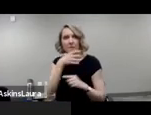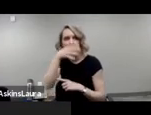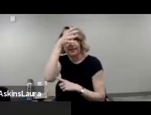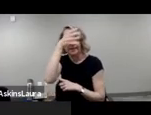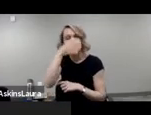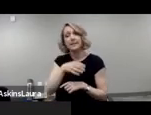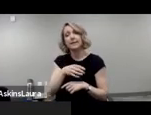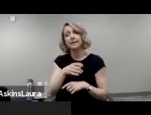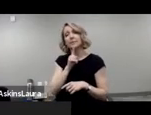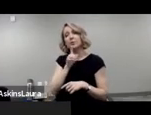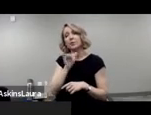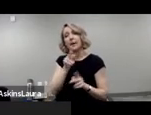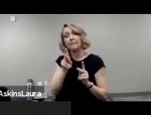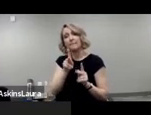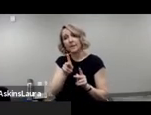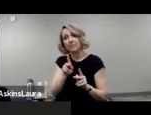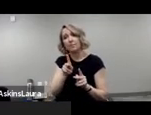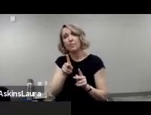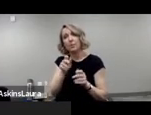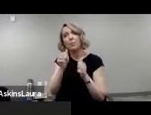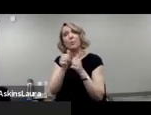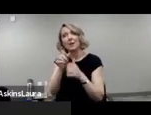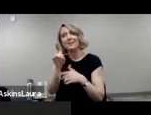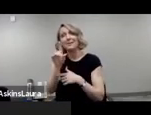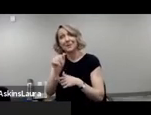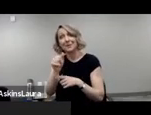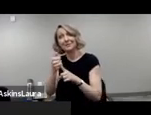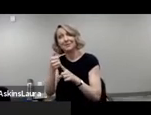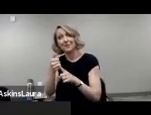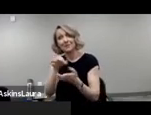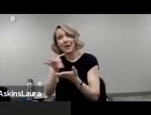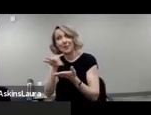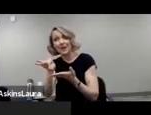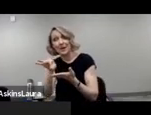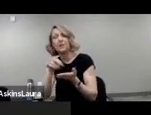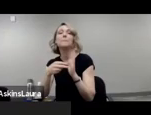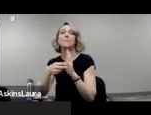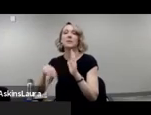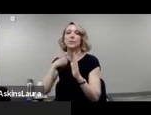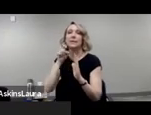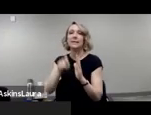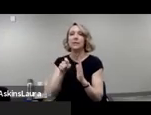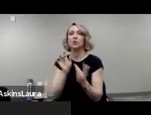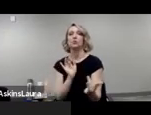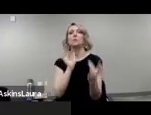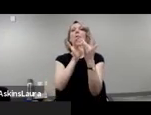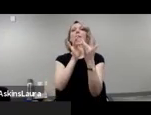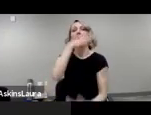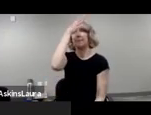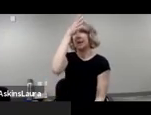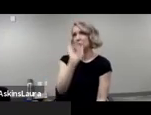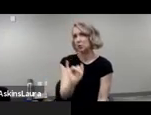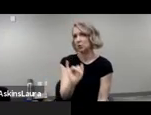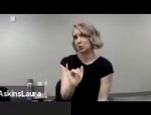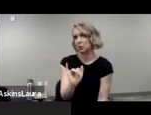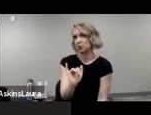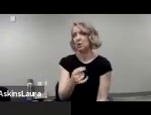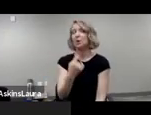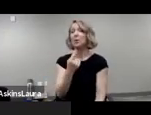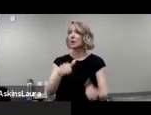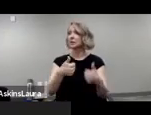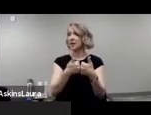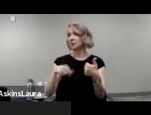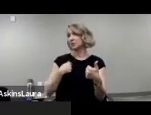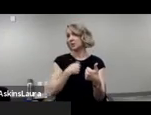that people with developmental disabilities are counted, we have to reach out to the parents as well. One of the challenges I think that